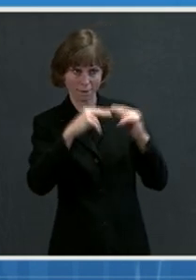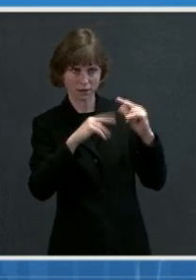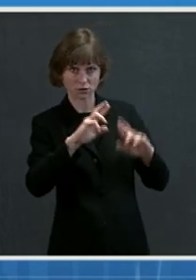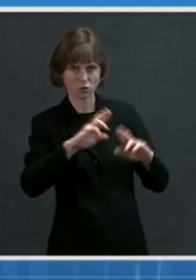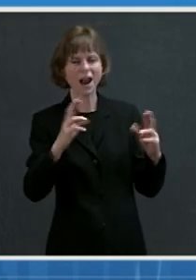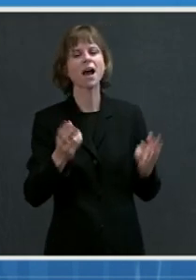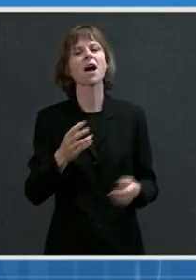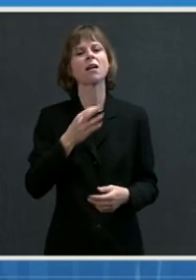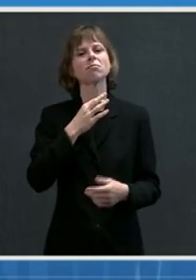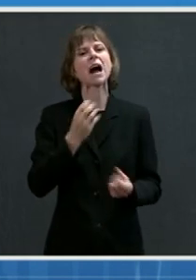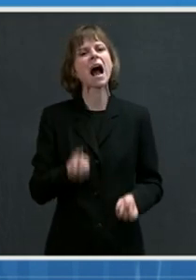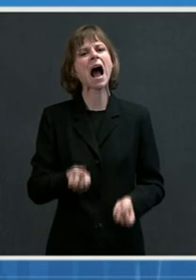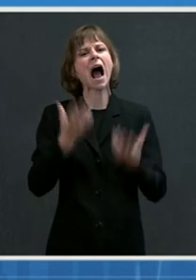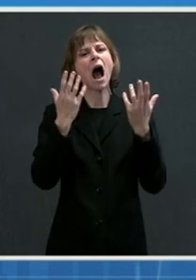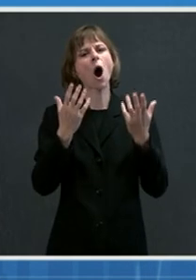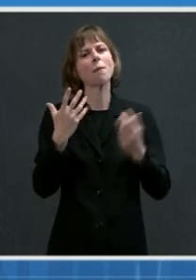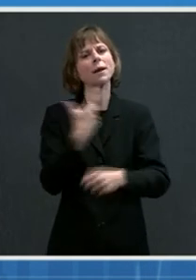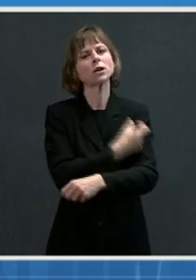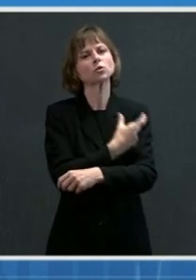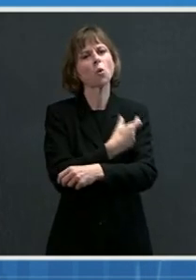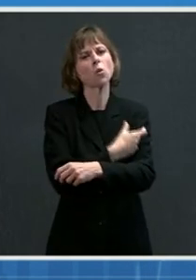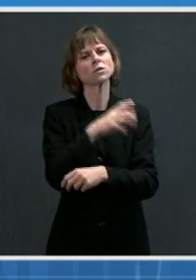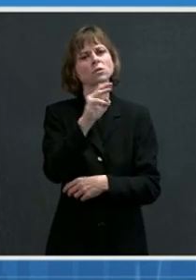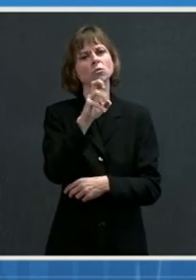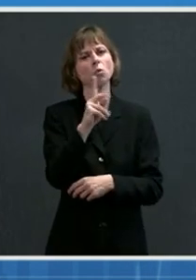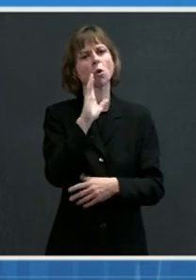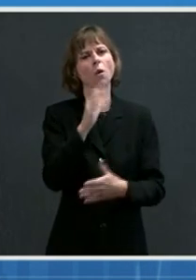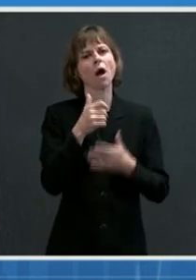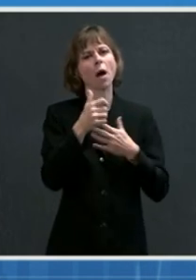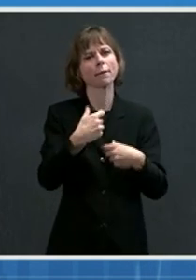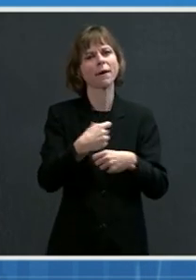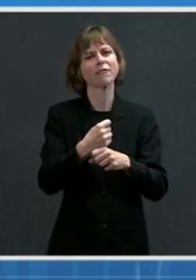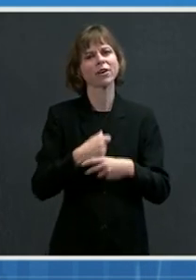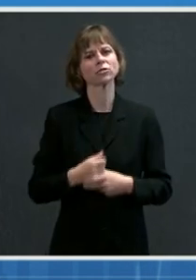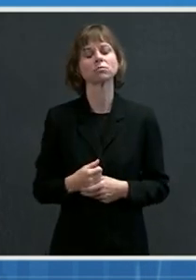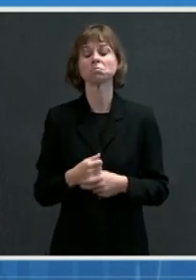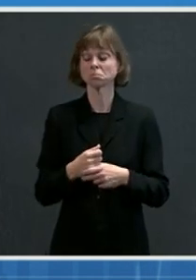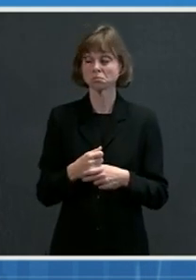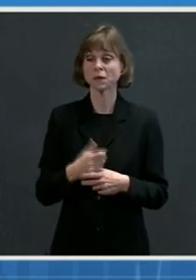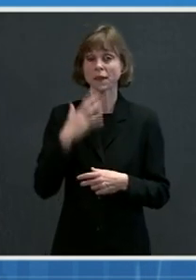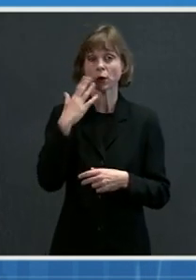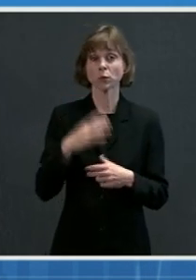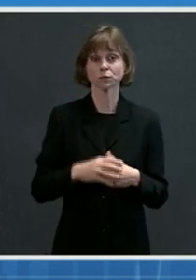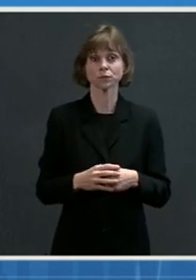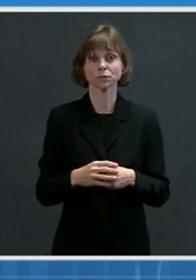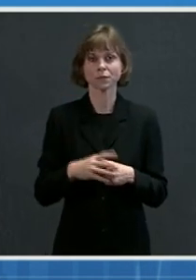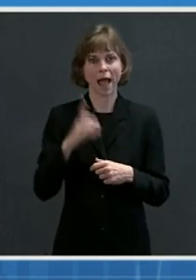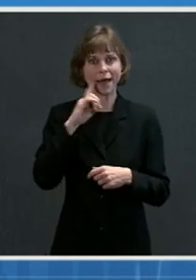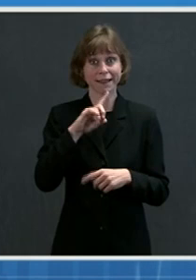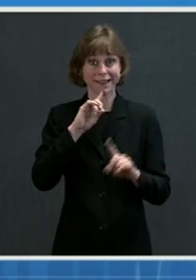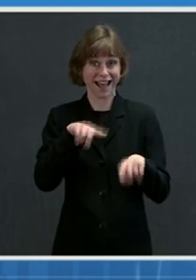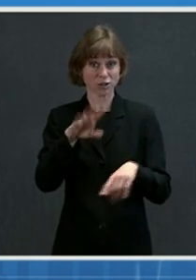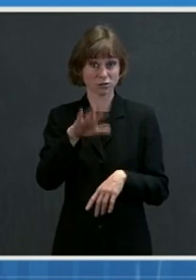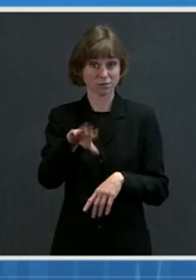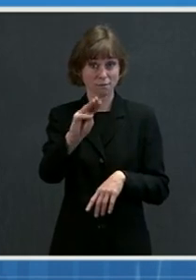doses Merck will be able to help manufacture? Yeah, thanks, Sabrina. I think the answer is May.